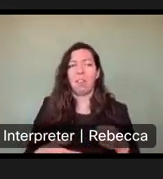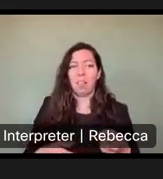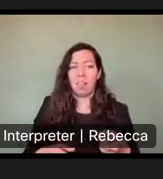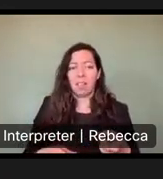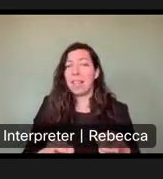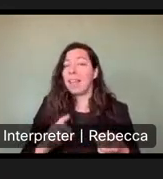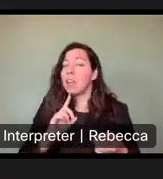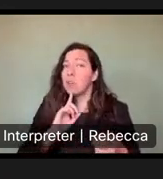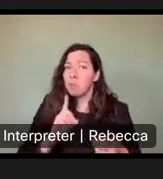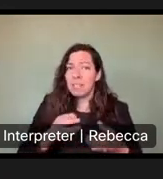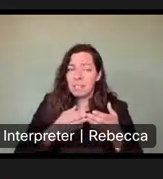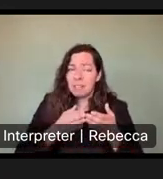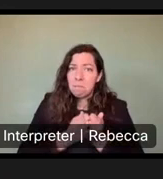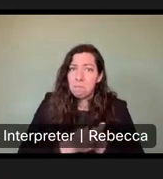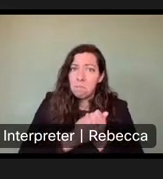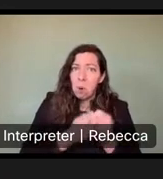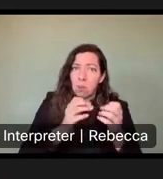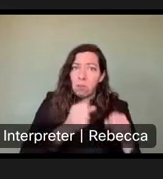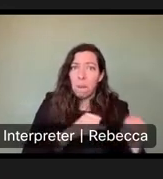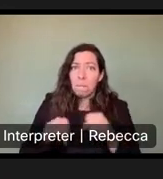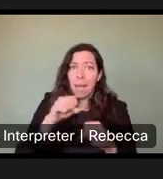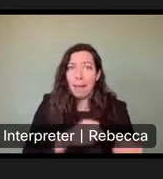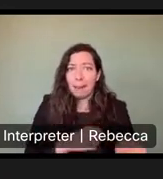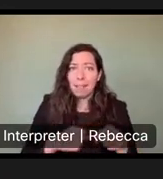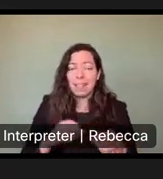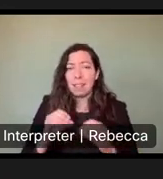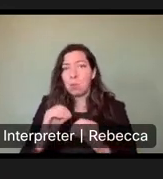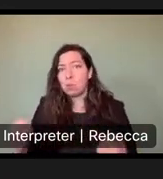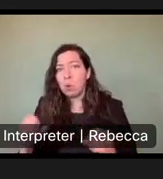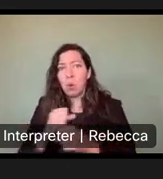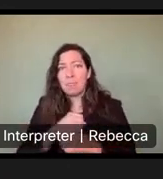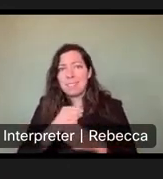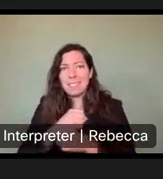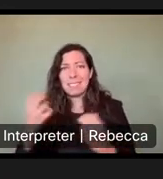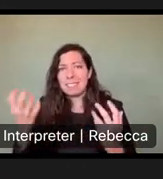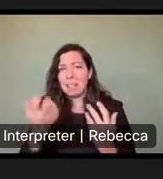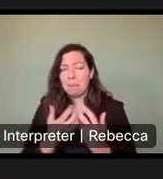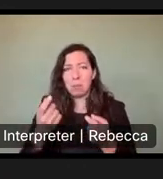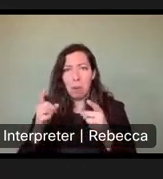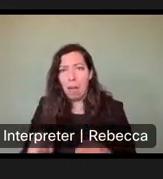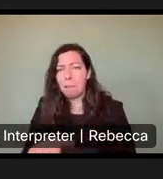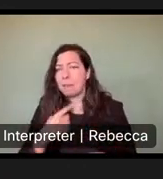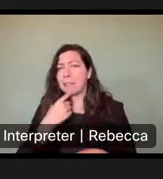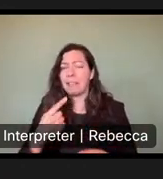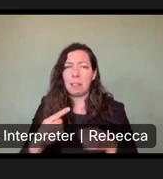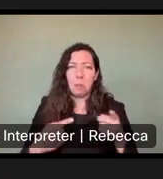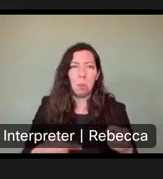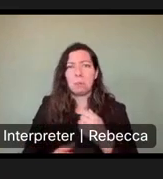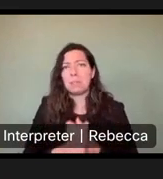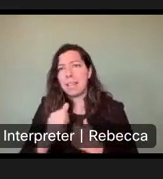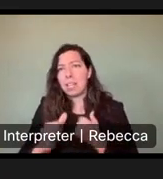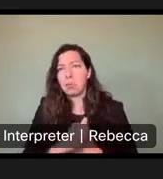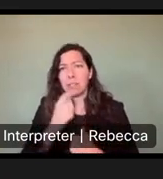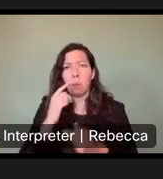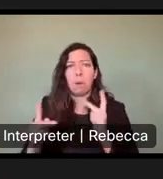statistics. Belittling paddlecraft users as ignorant and only existing as hazards to motorized